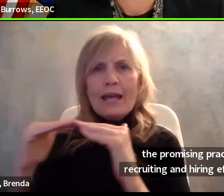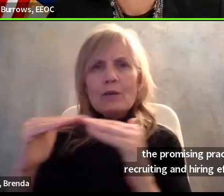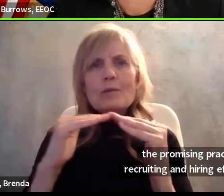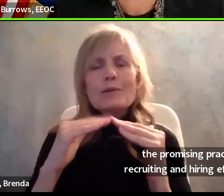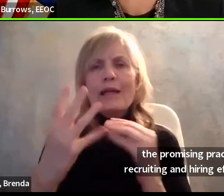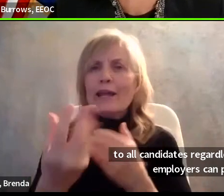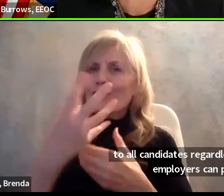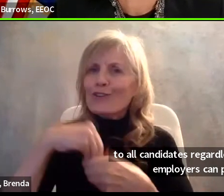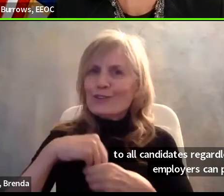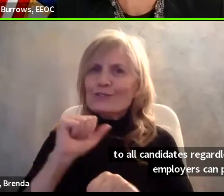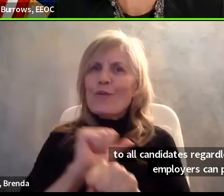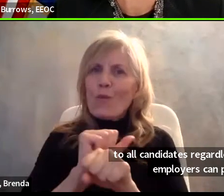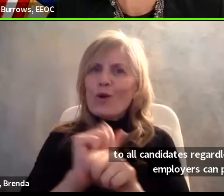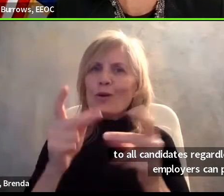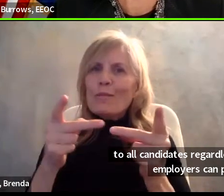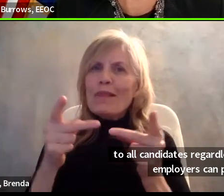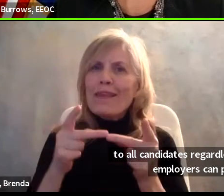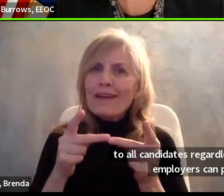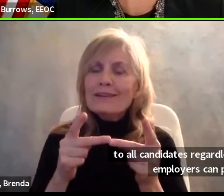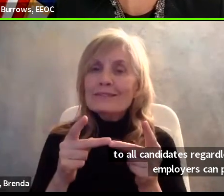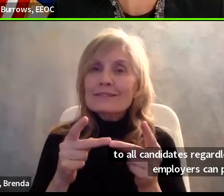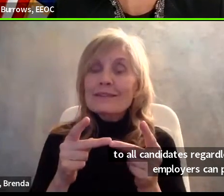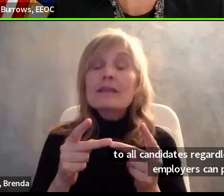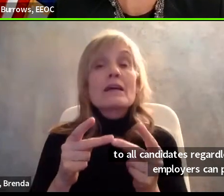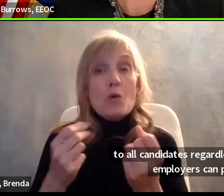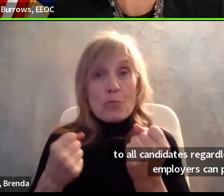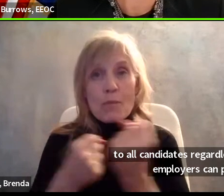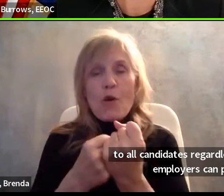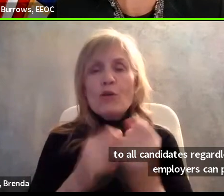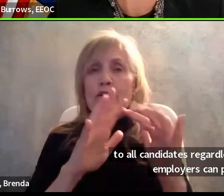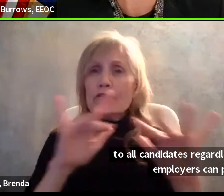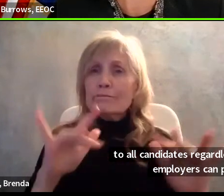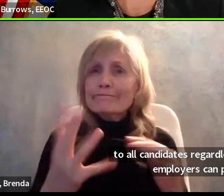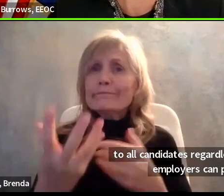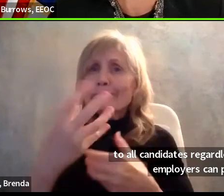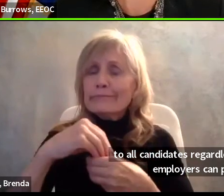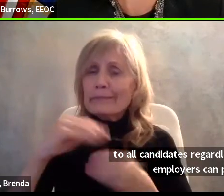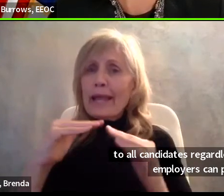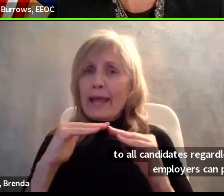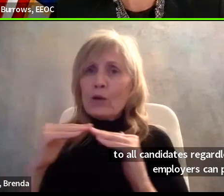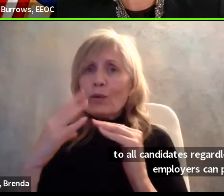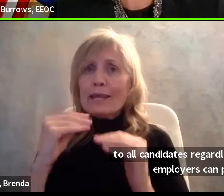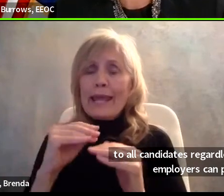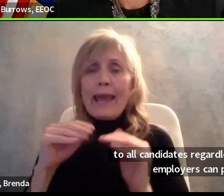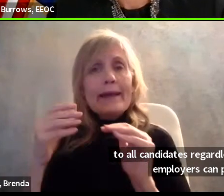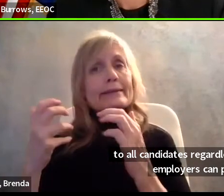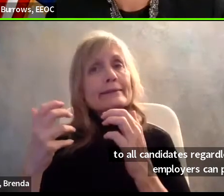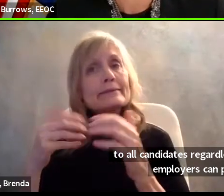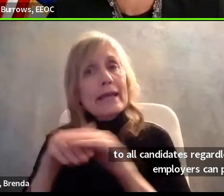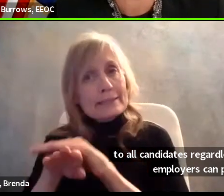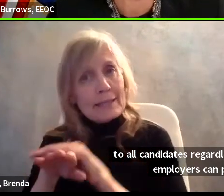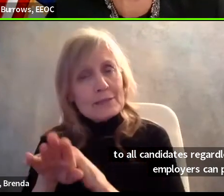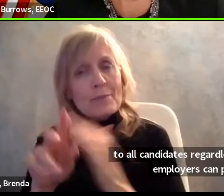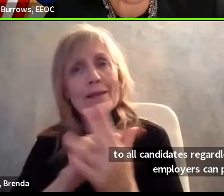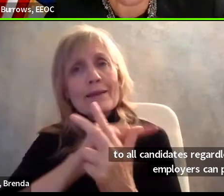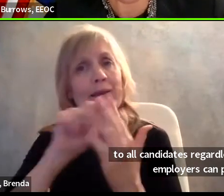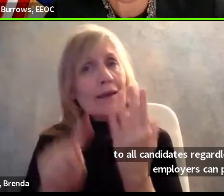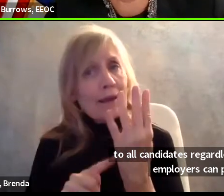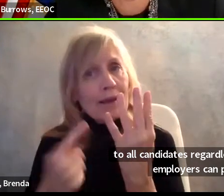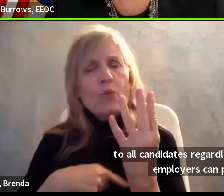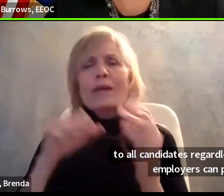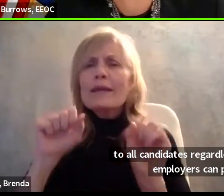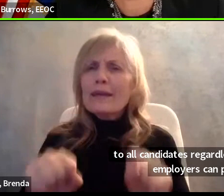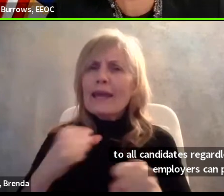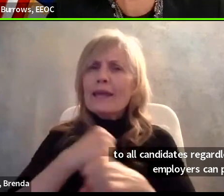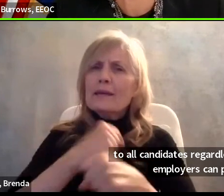By promoting diversity, equity, inclusion, and accessibility in the workplace, we can help ensure